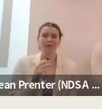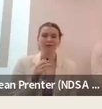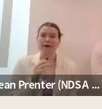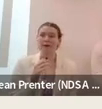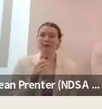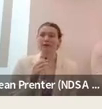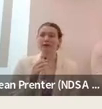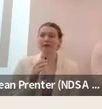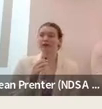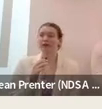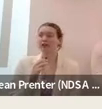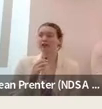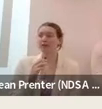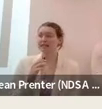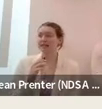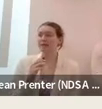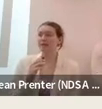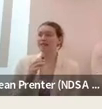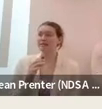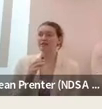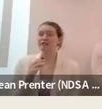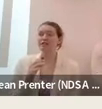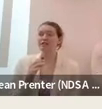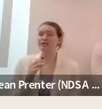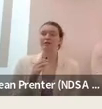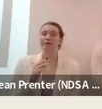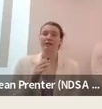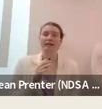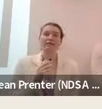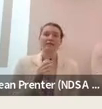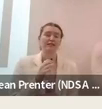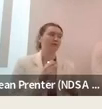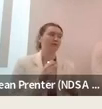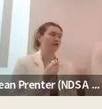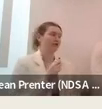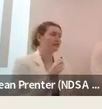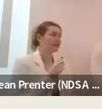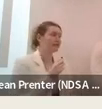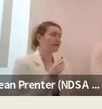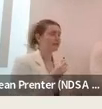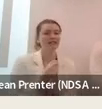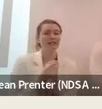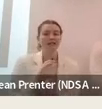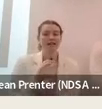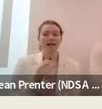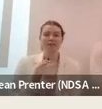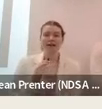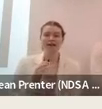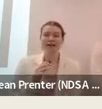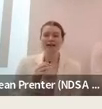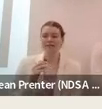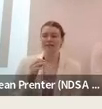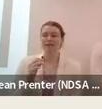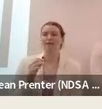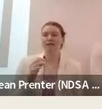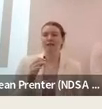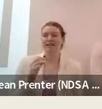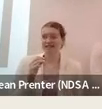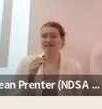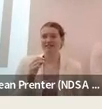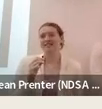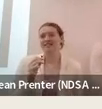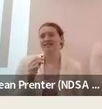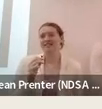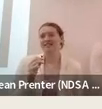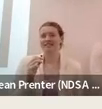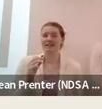november which will be welcoming on new exec members which is very cool so we can have the summer transition period um and we have a lot